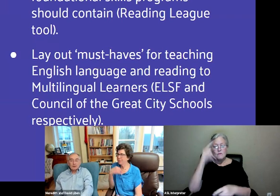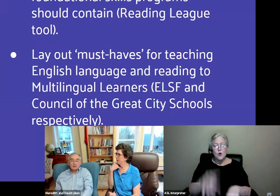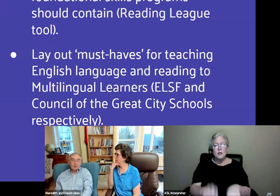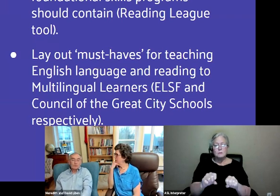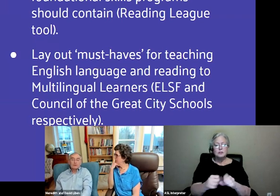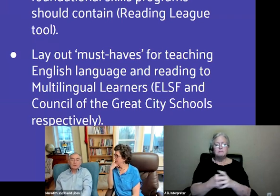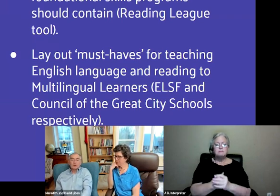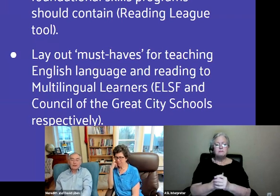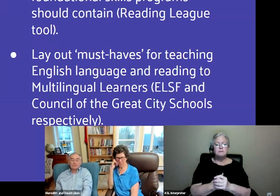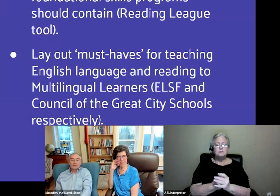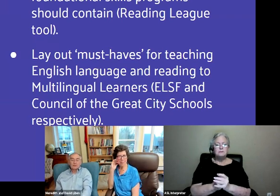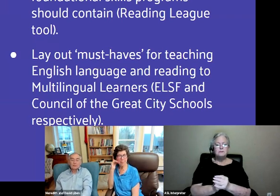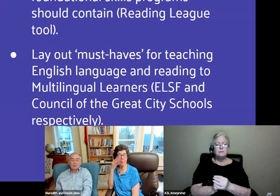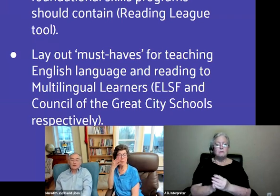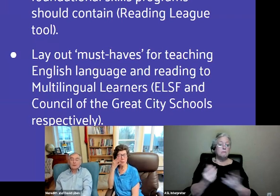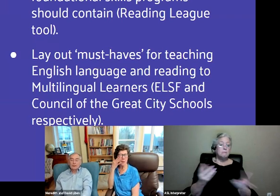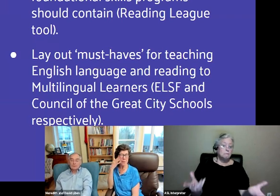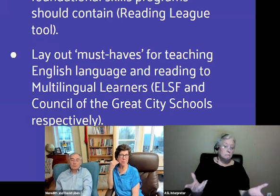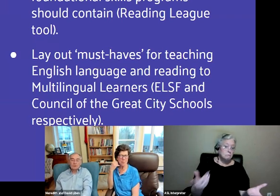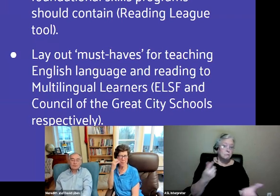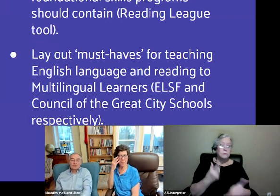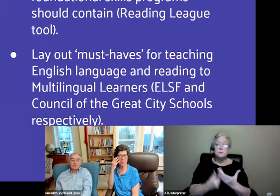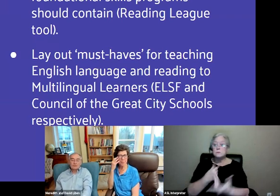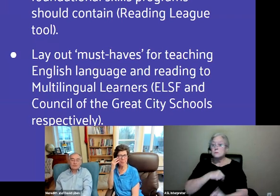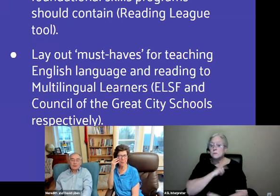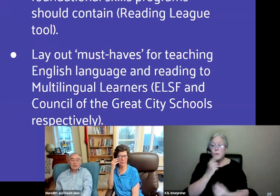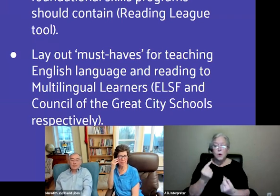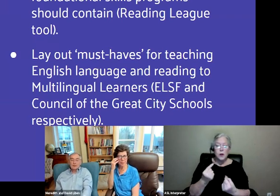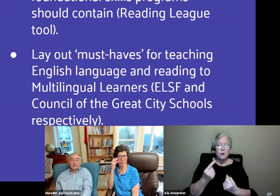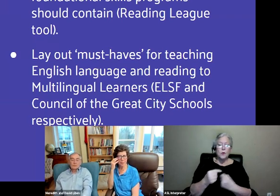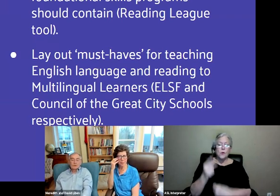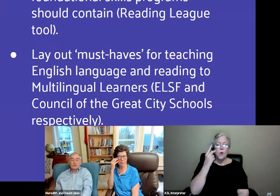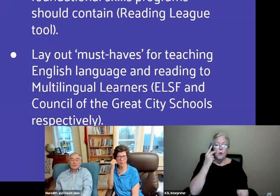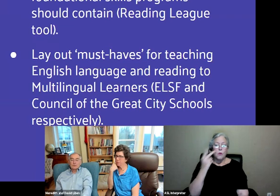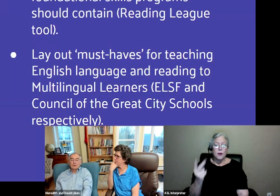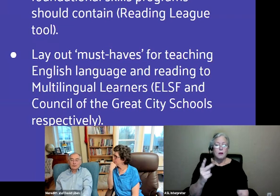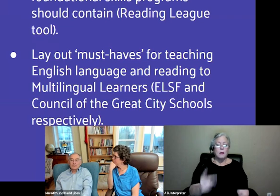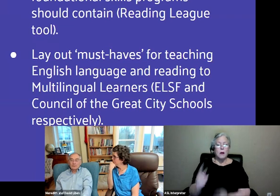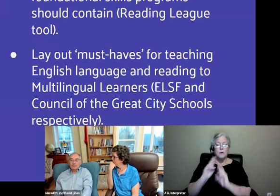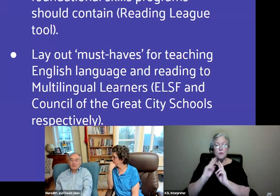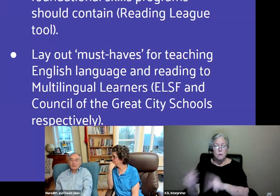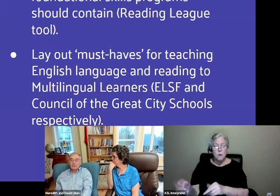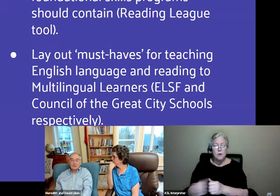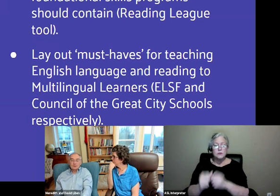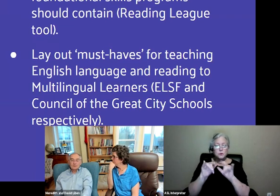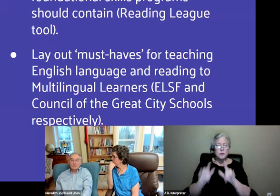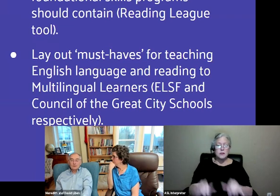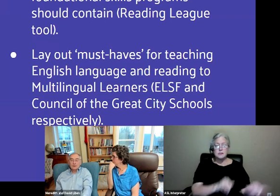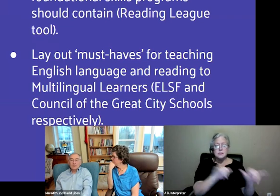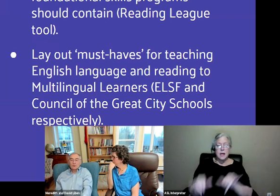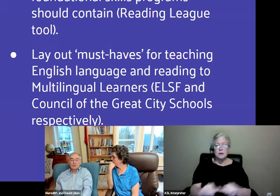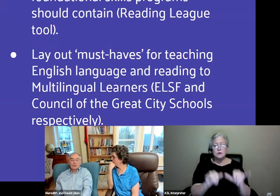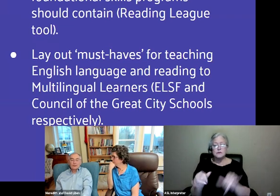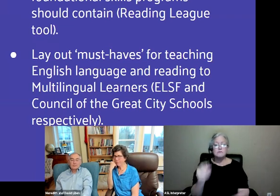So, what are we going to do? We have to, we're going to look at ed reports for standards. We're going to look at the Reading League for foundational skills.